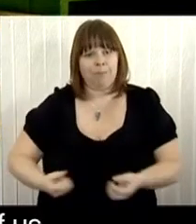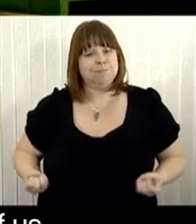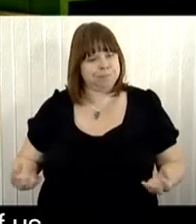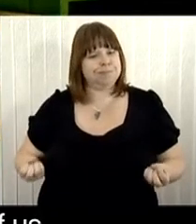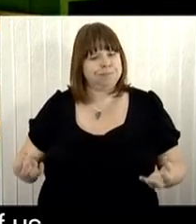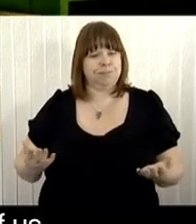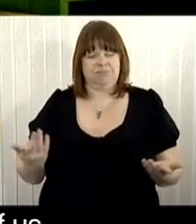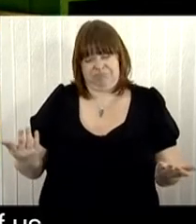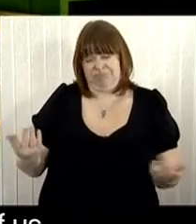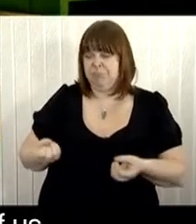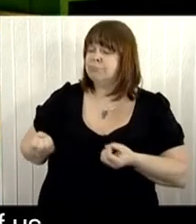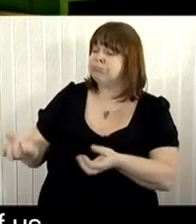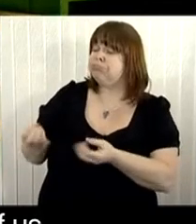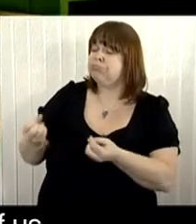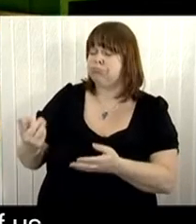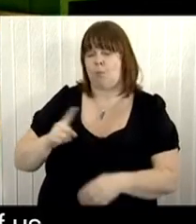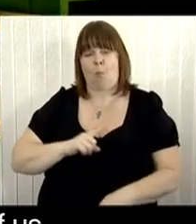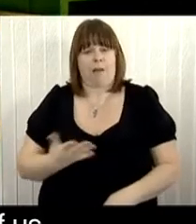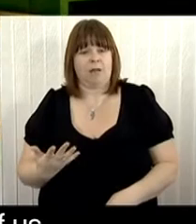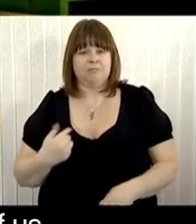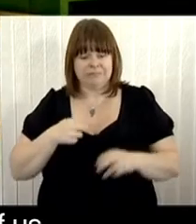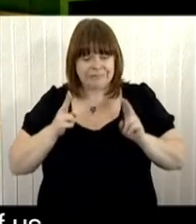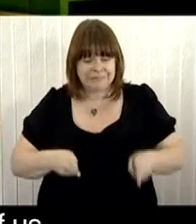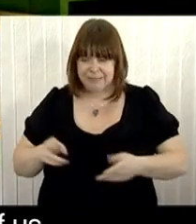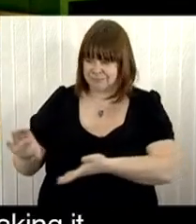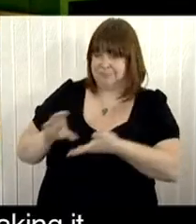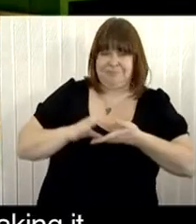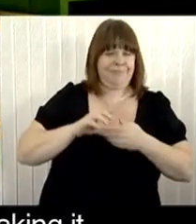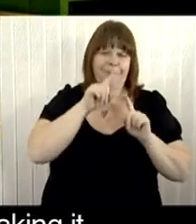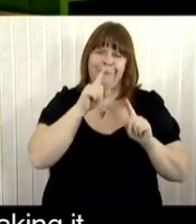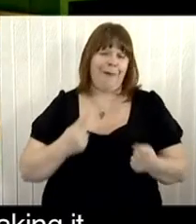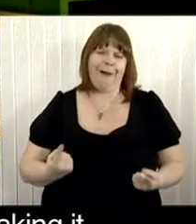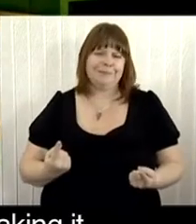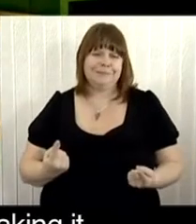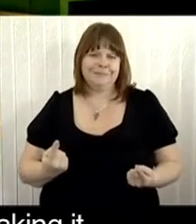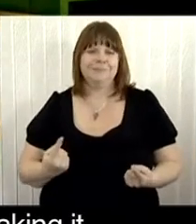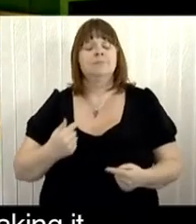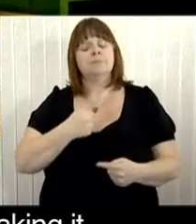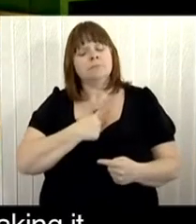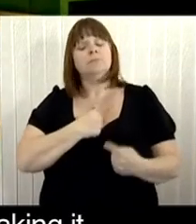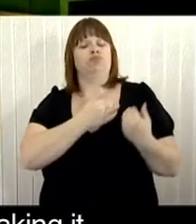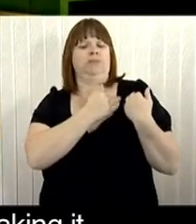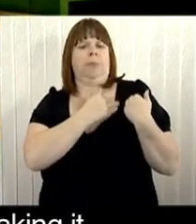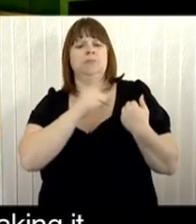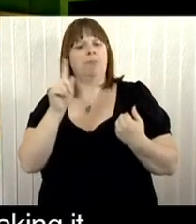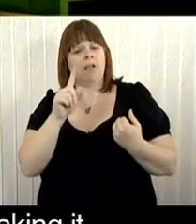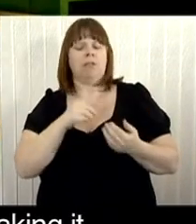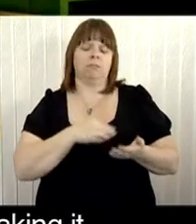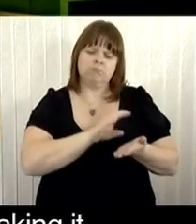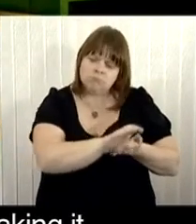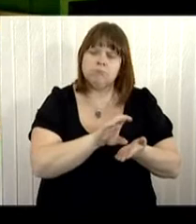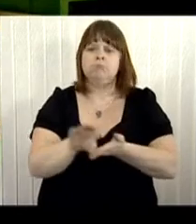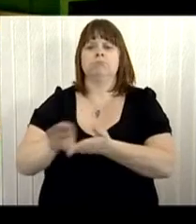I think it's the duty of those of us who've made fortunes in Liverpool to put some money back into making it a better place for everyone.